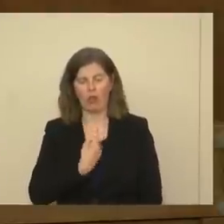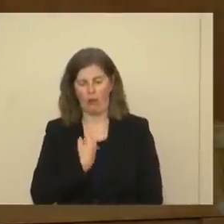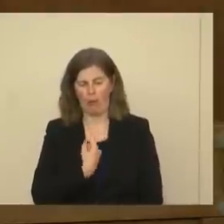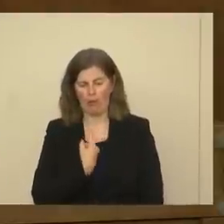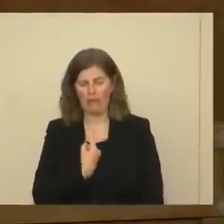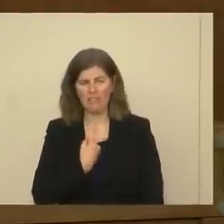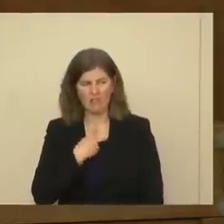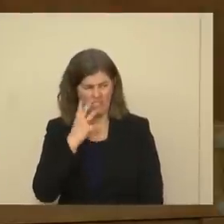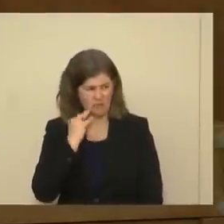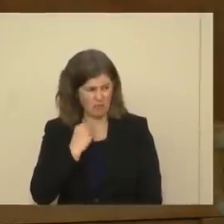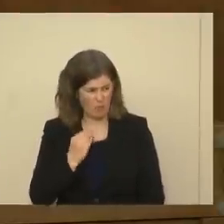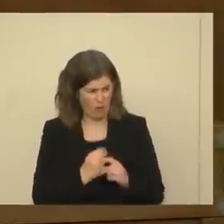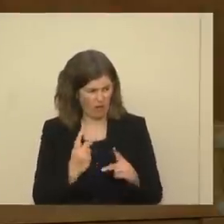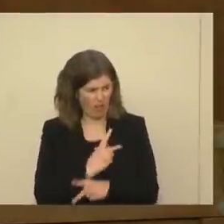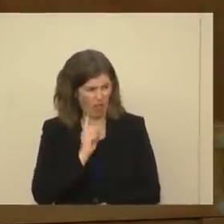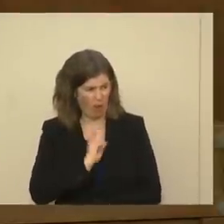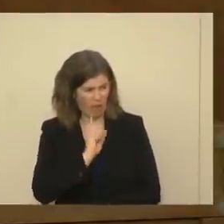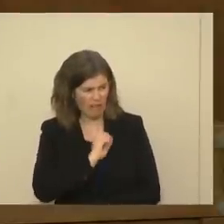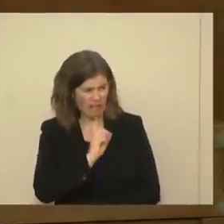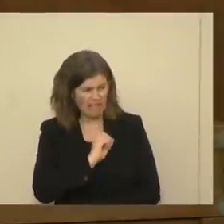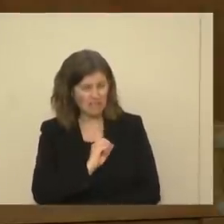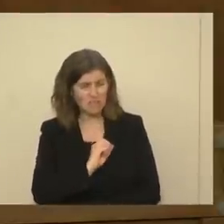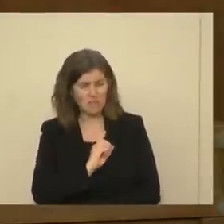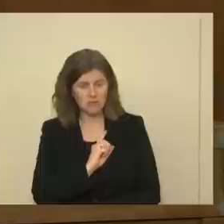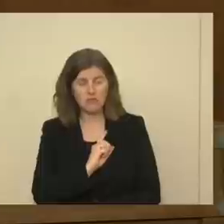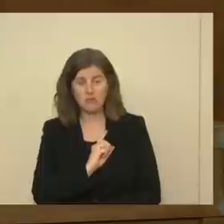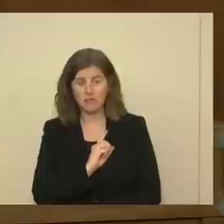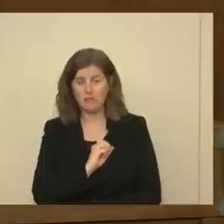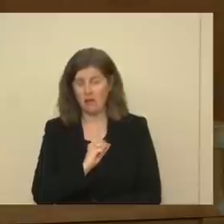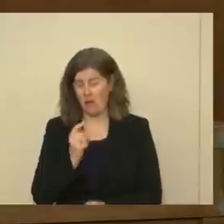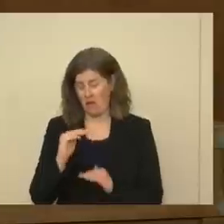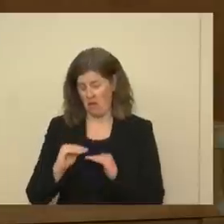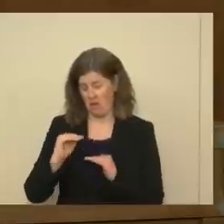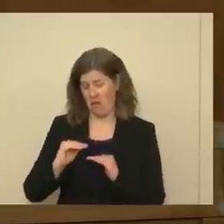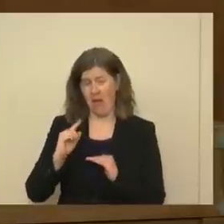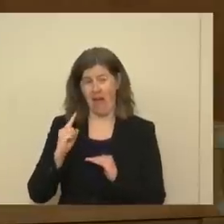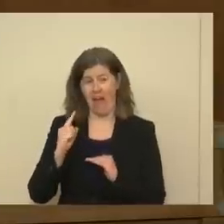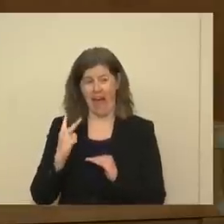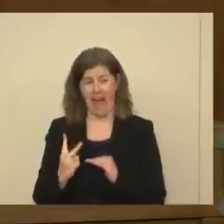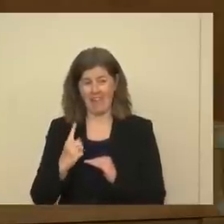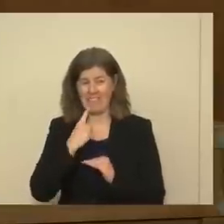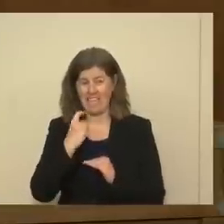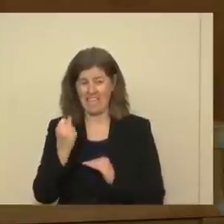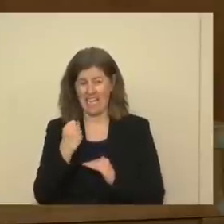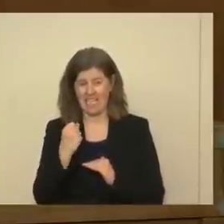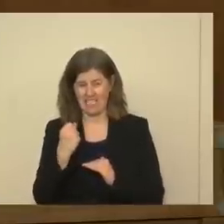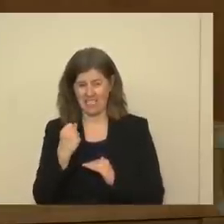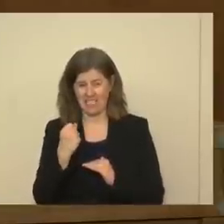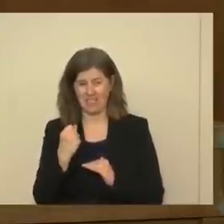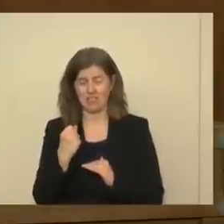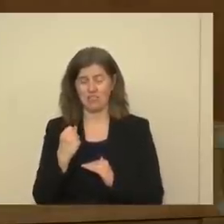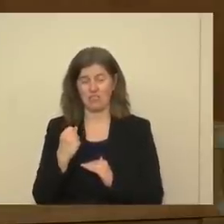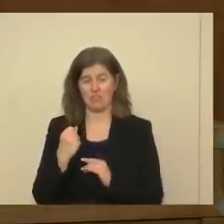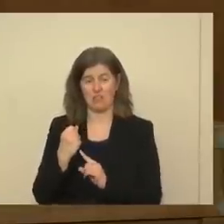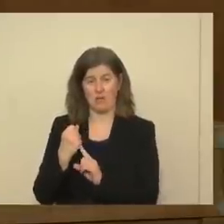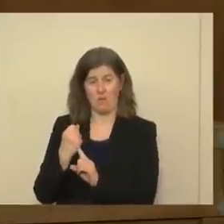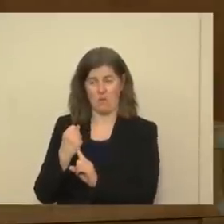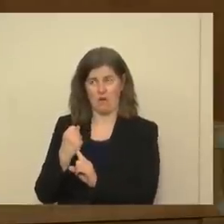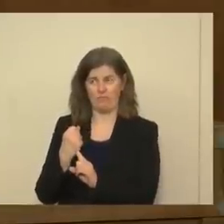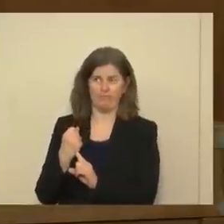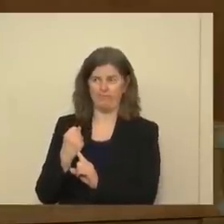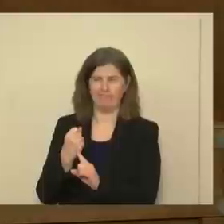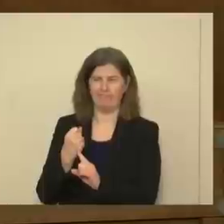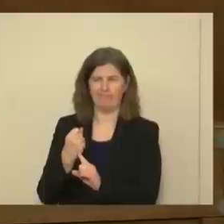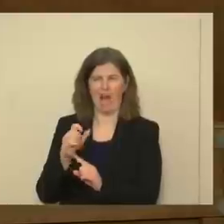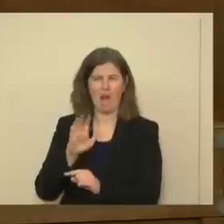experiencing more loneliness? And slightly over half the people said yes. Only one of those, that was probably